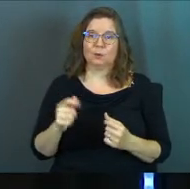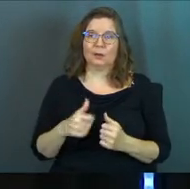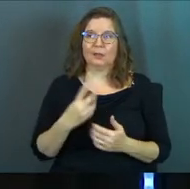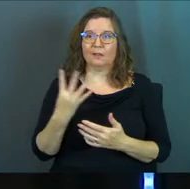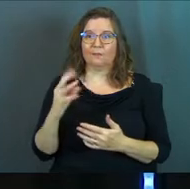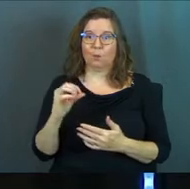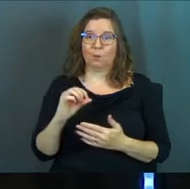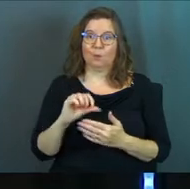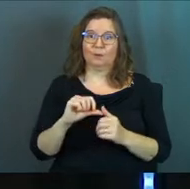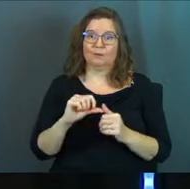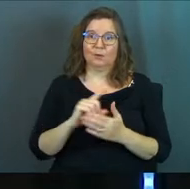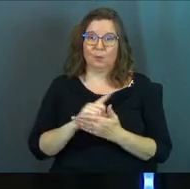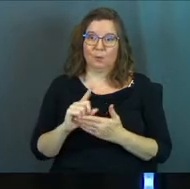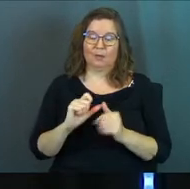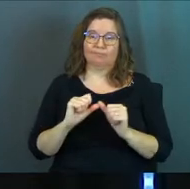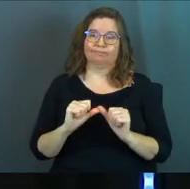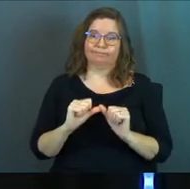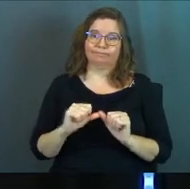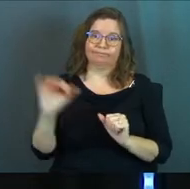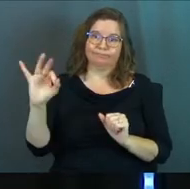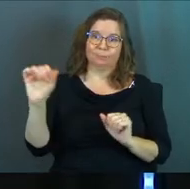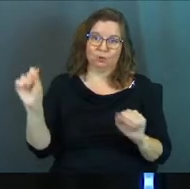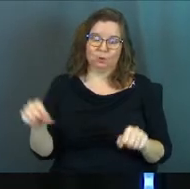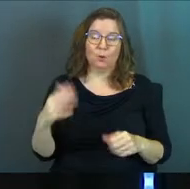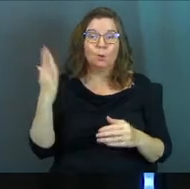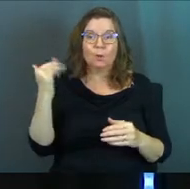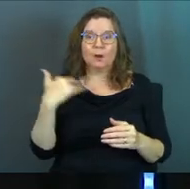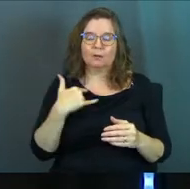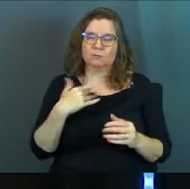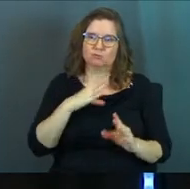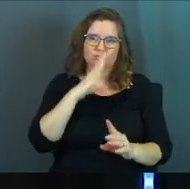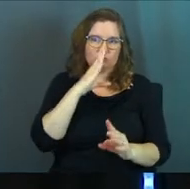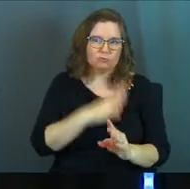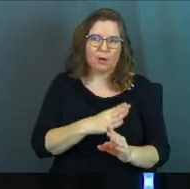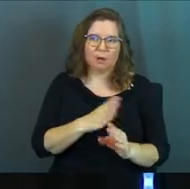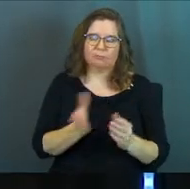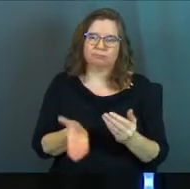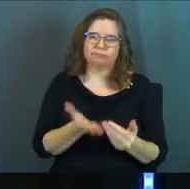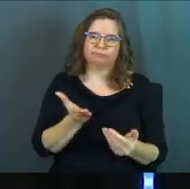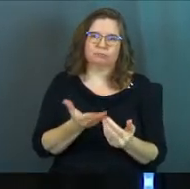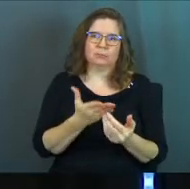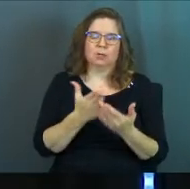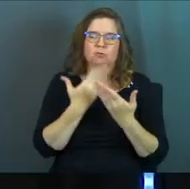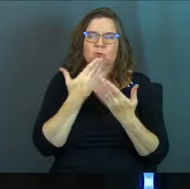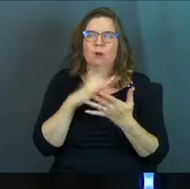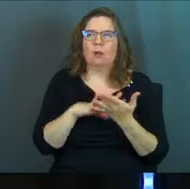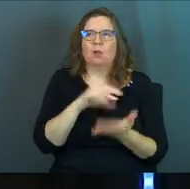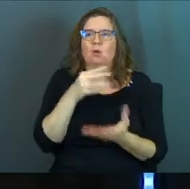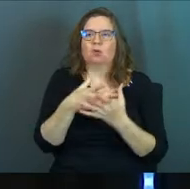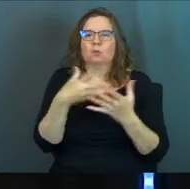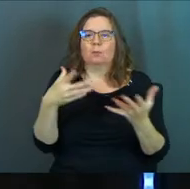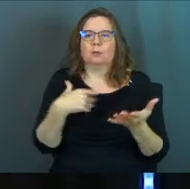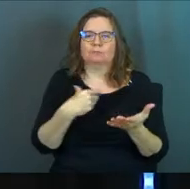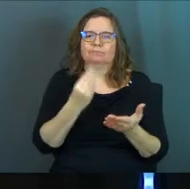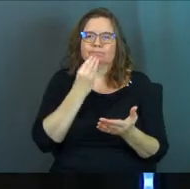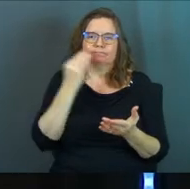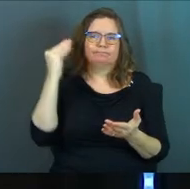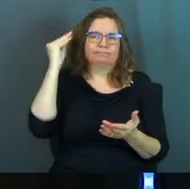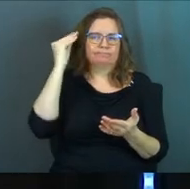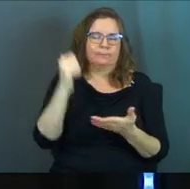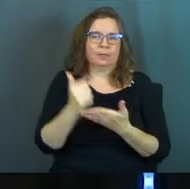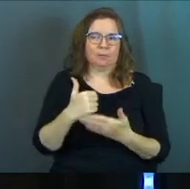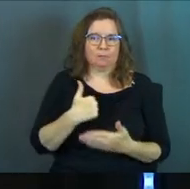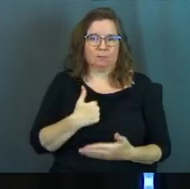another 40 weeks in the book of Proverbs because it's so direct and practical and I'm learning so much. It's so helpful for me.